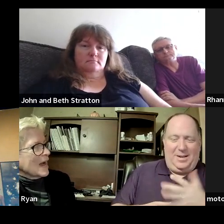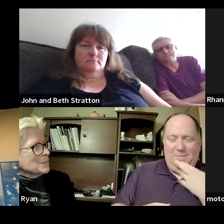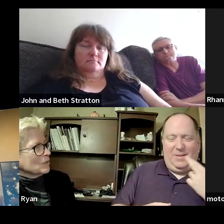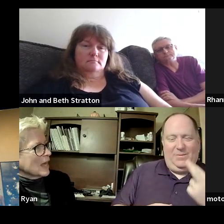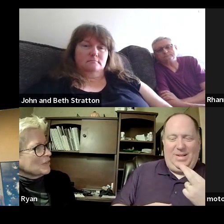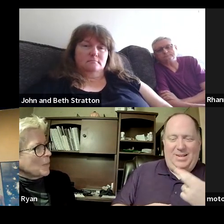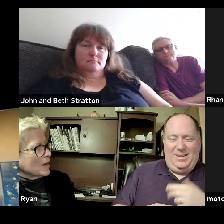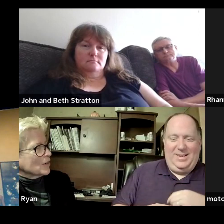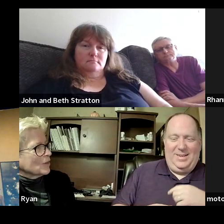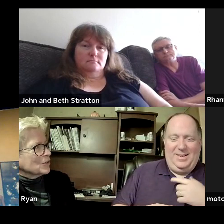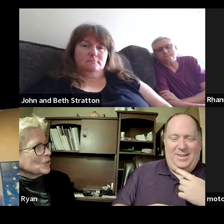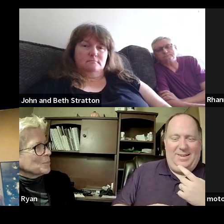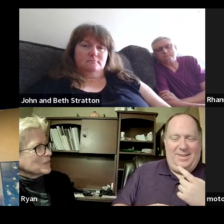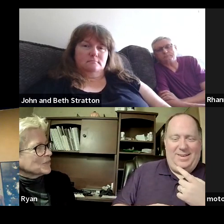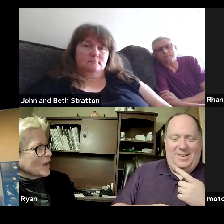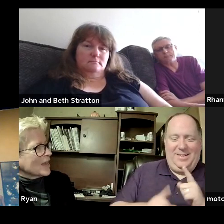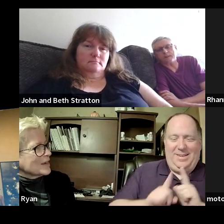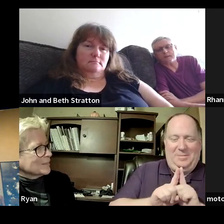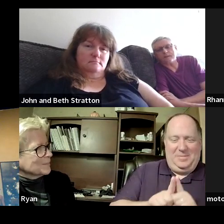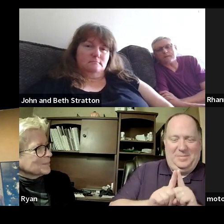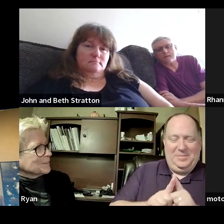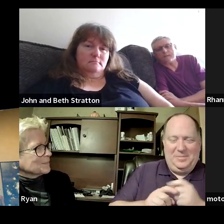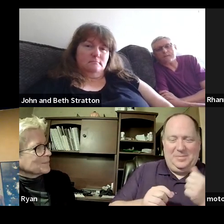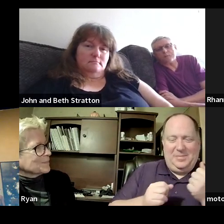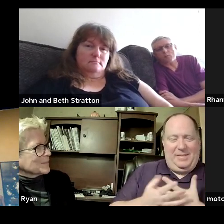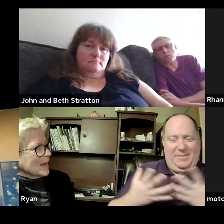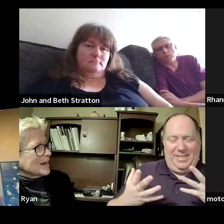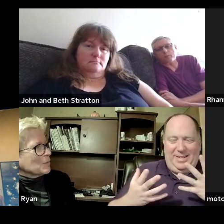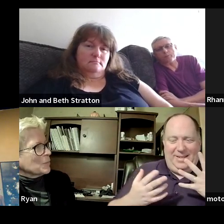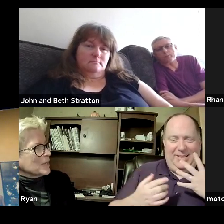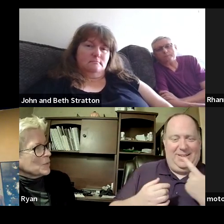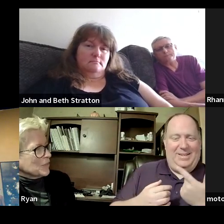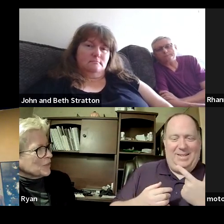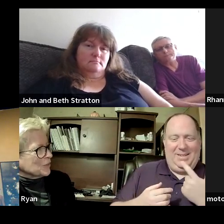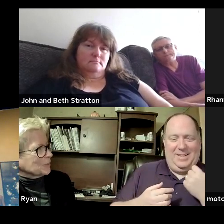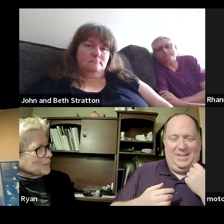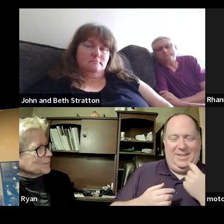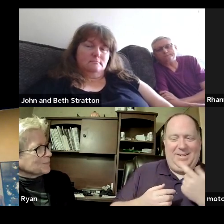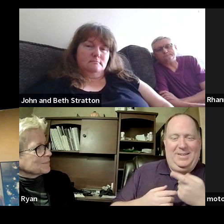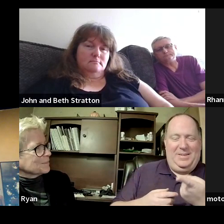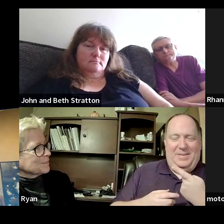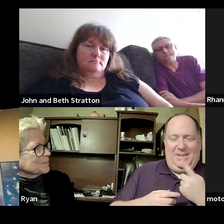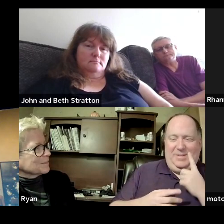i'm your life partner your best friend and i will be with you